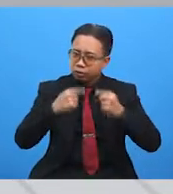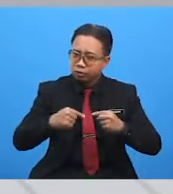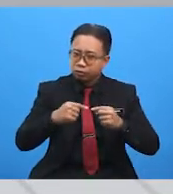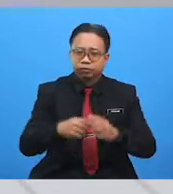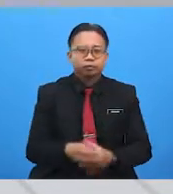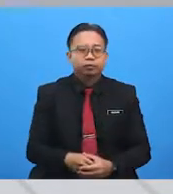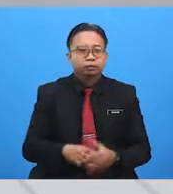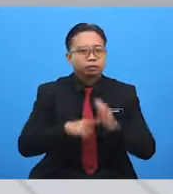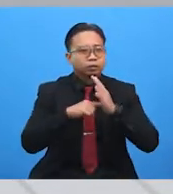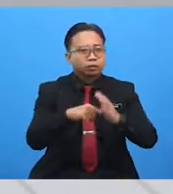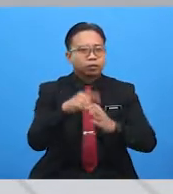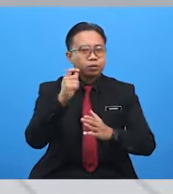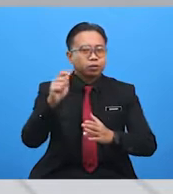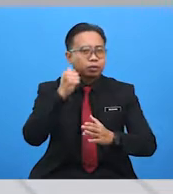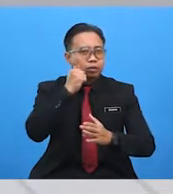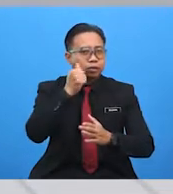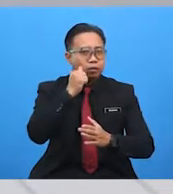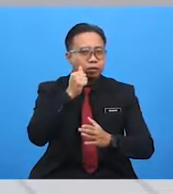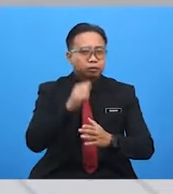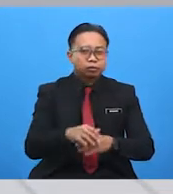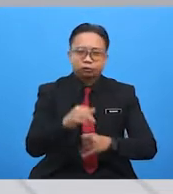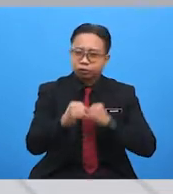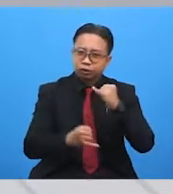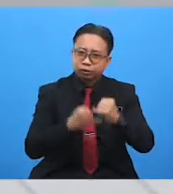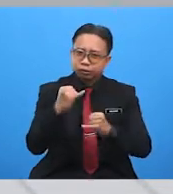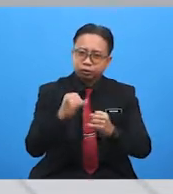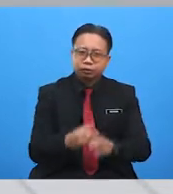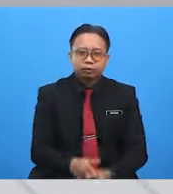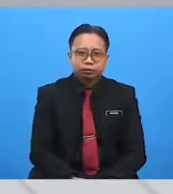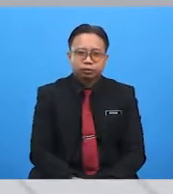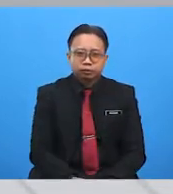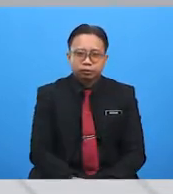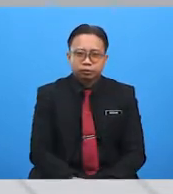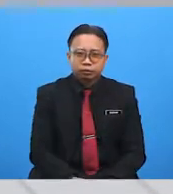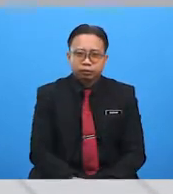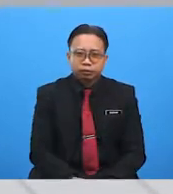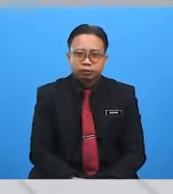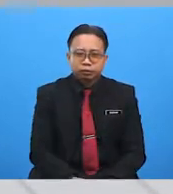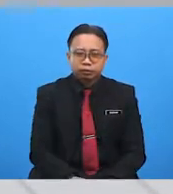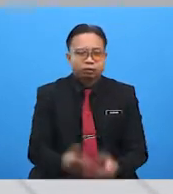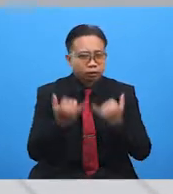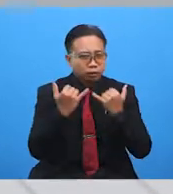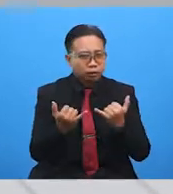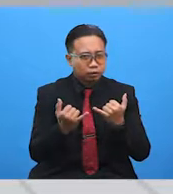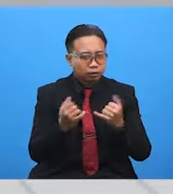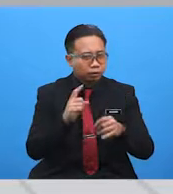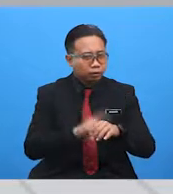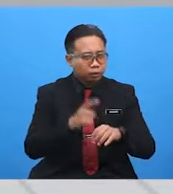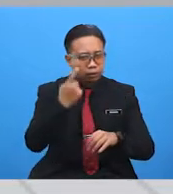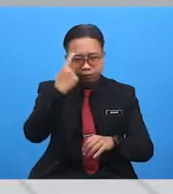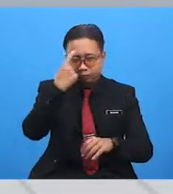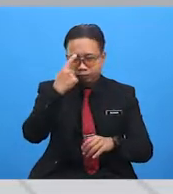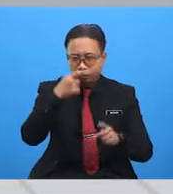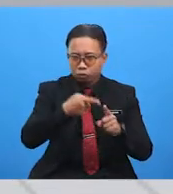shows that the girls' photo was a success. All right. Now, it's time to polish